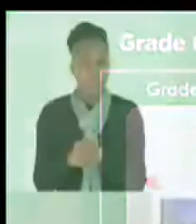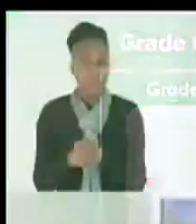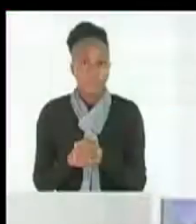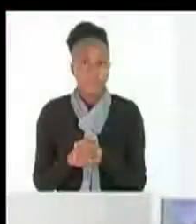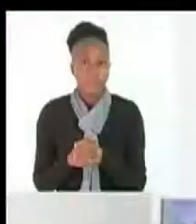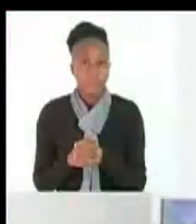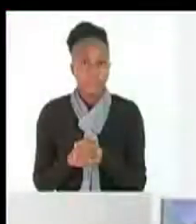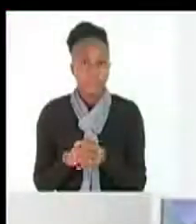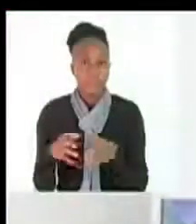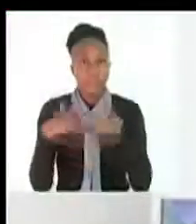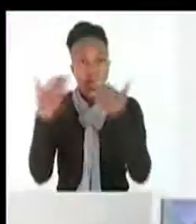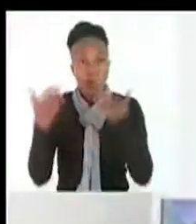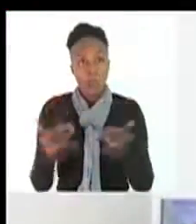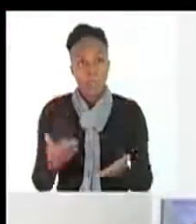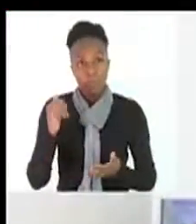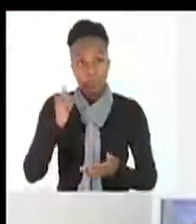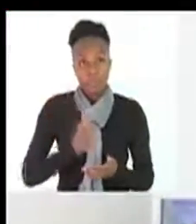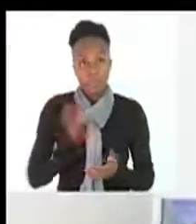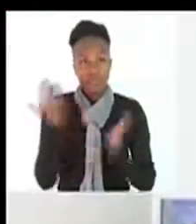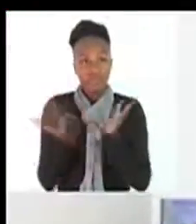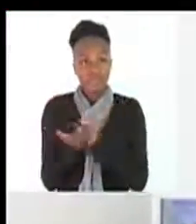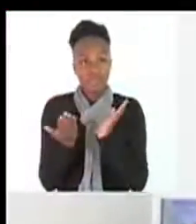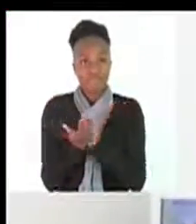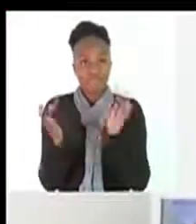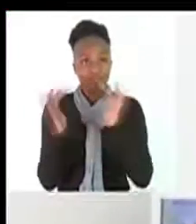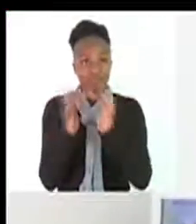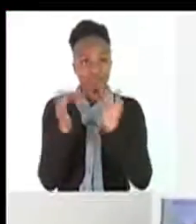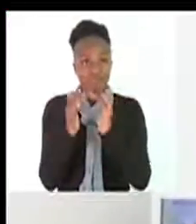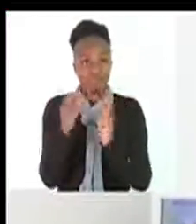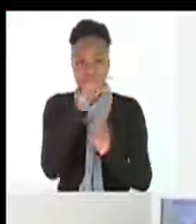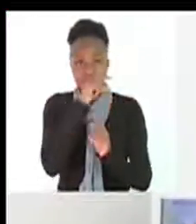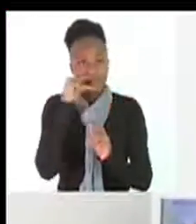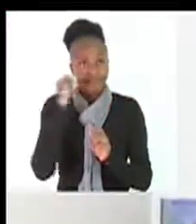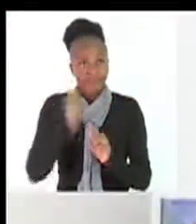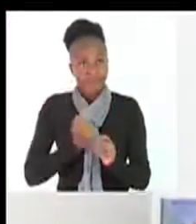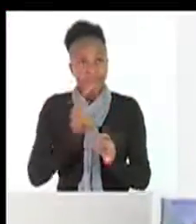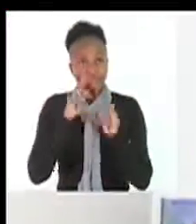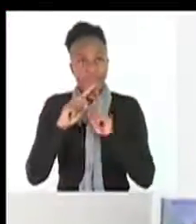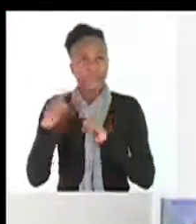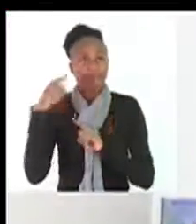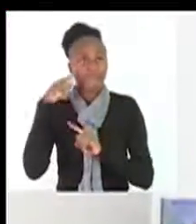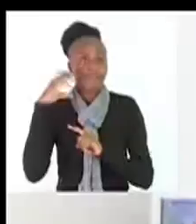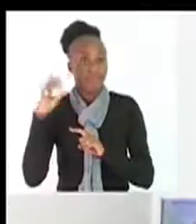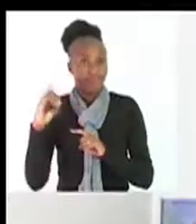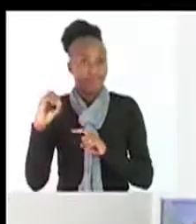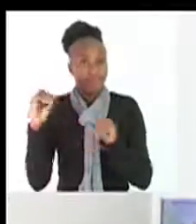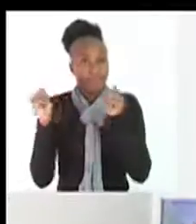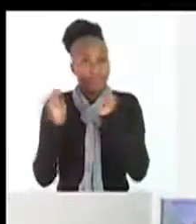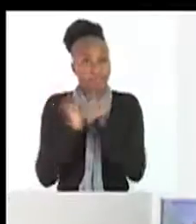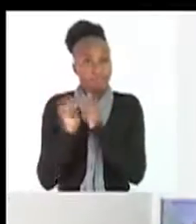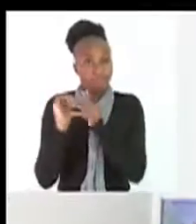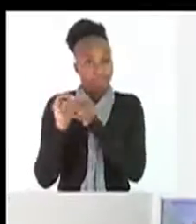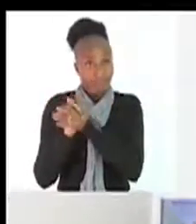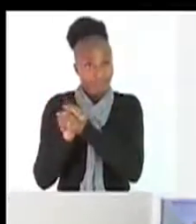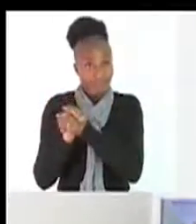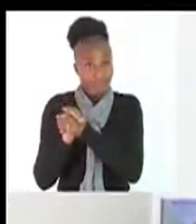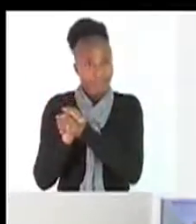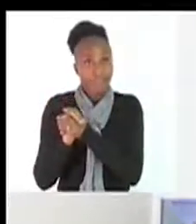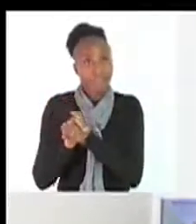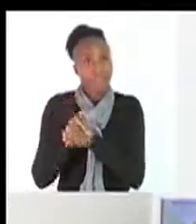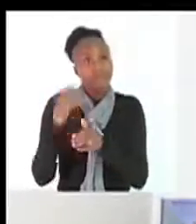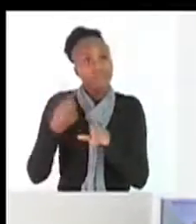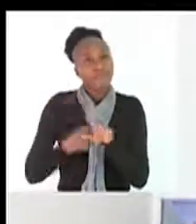Welcome to my zone online school. My name is Linda Shipanga and I'm with Pomoine. Always remember